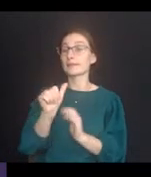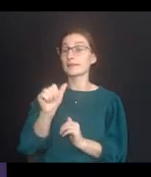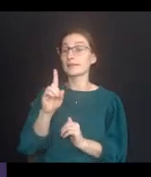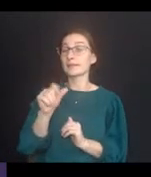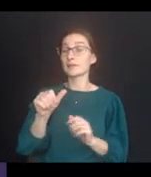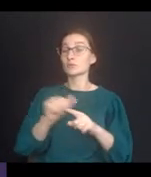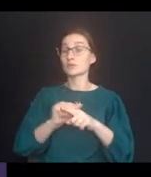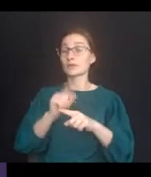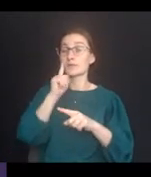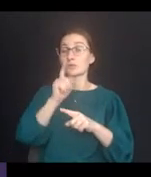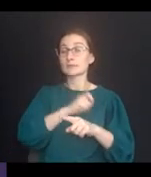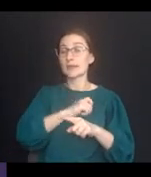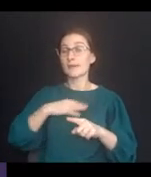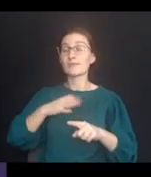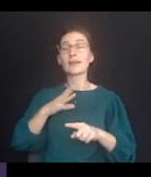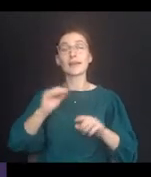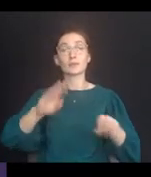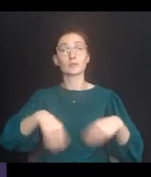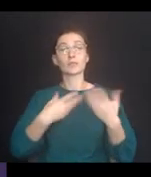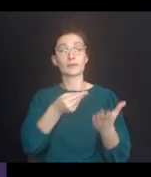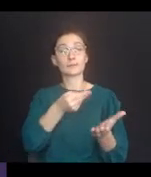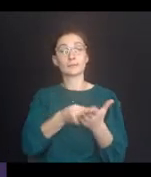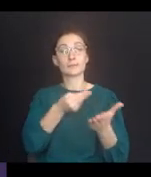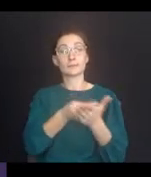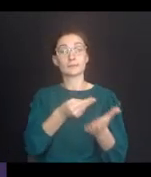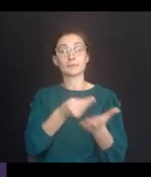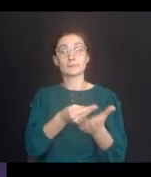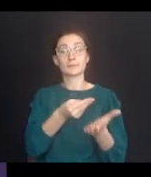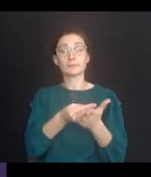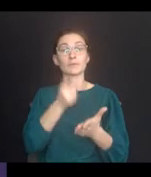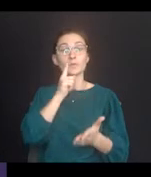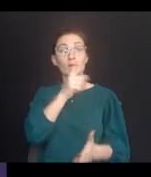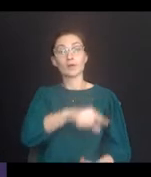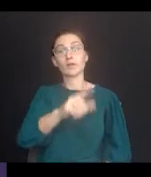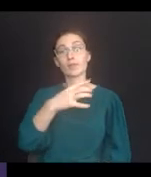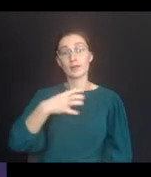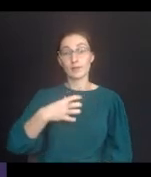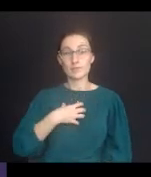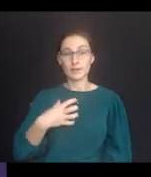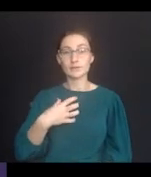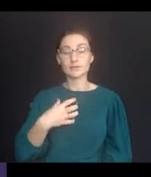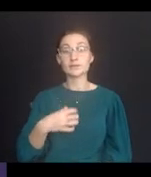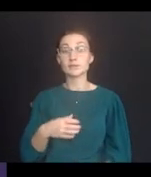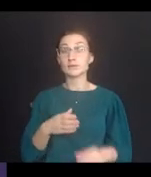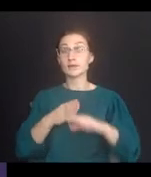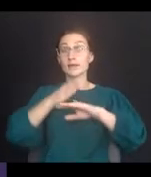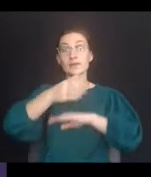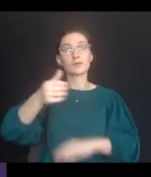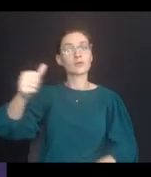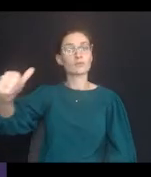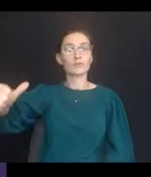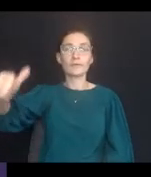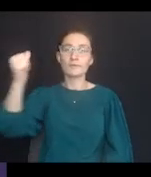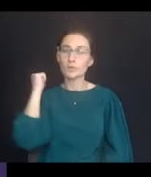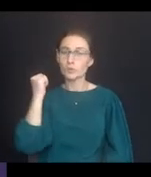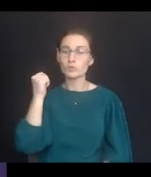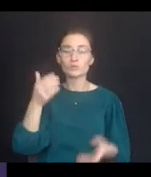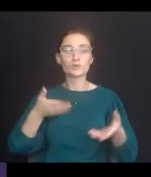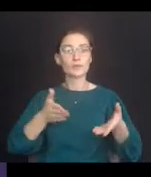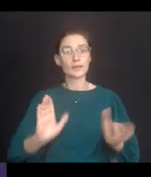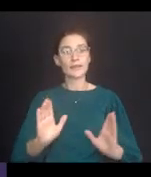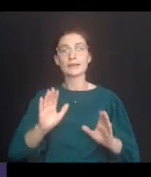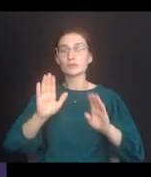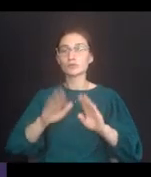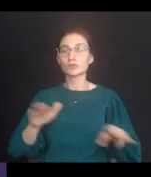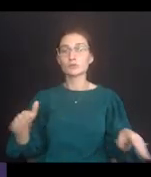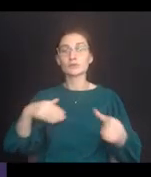training to staff, and awarded monetary compensation to the complainants after it refused to admit